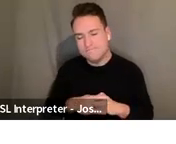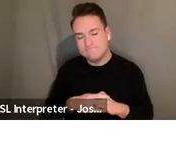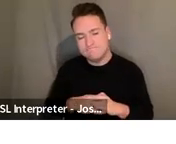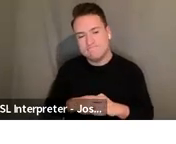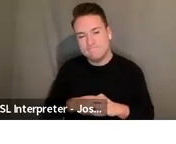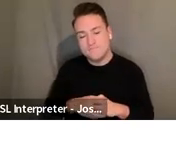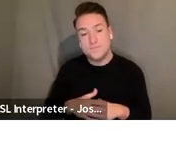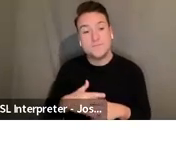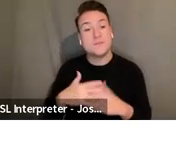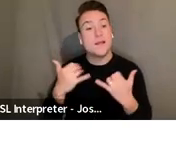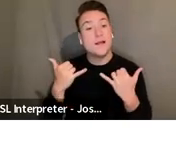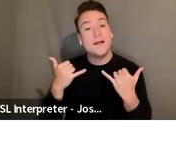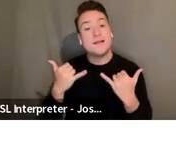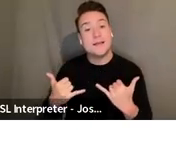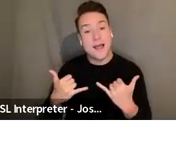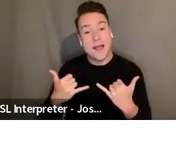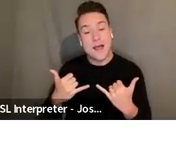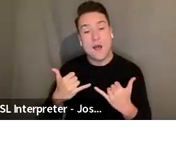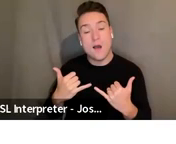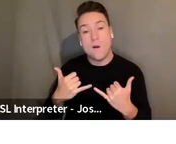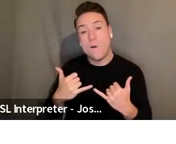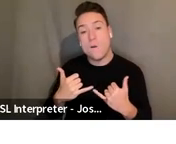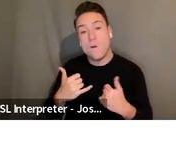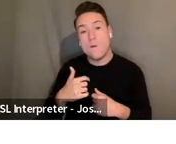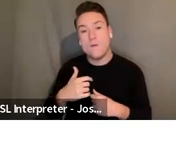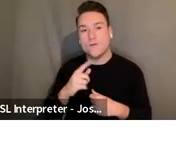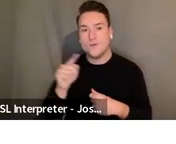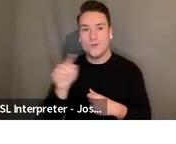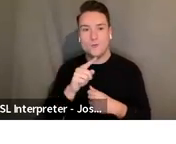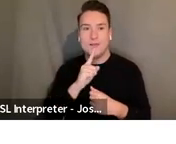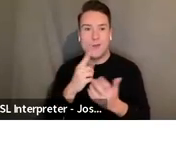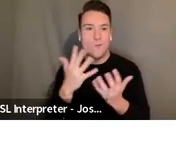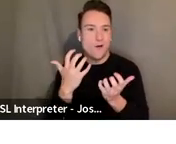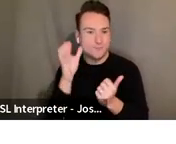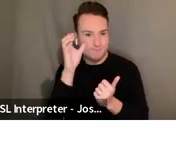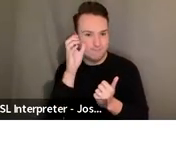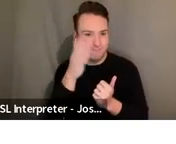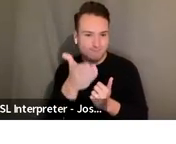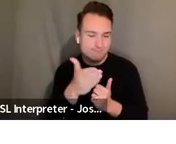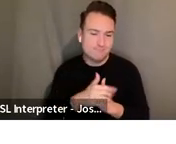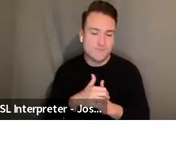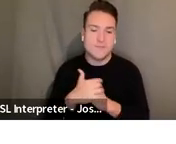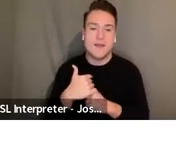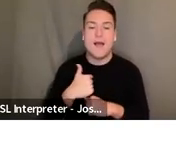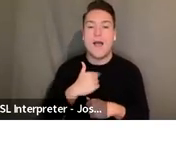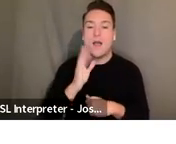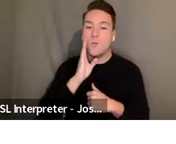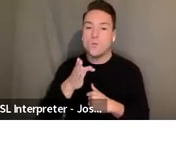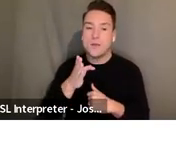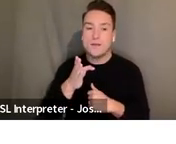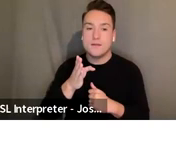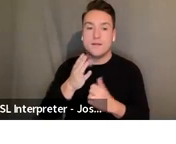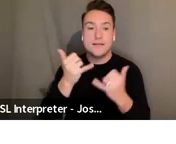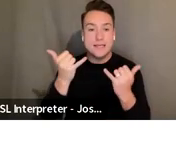And now to the stuff you all really want to hear. I'm going to move